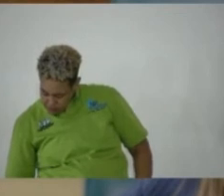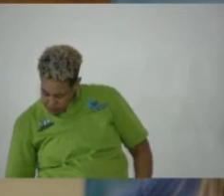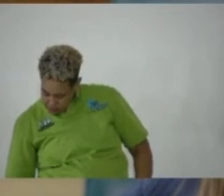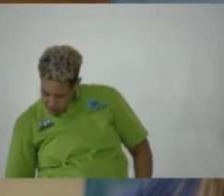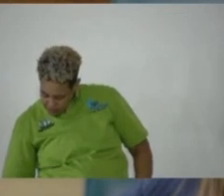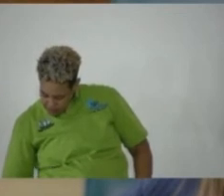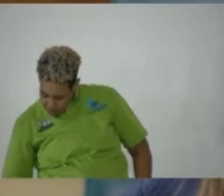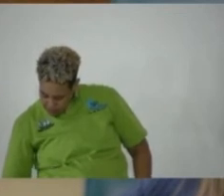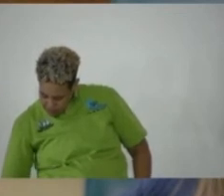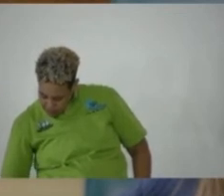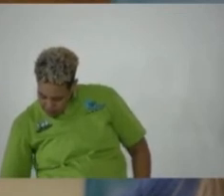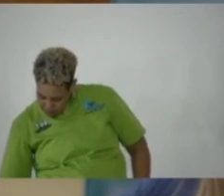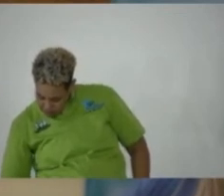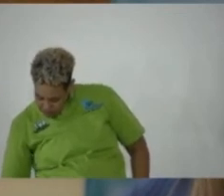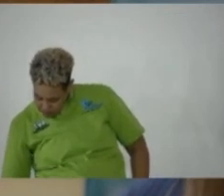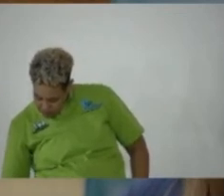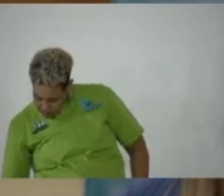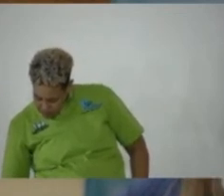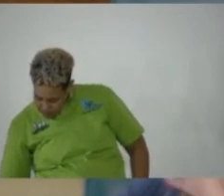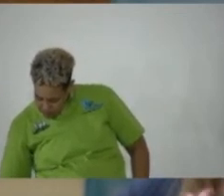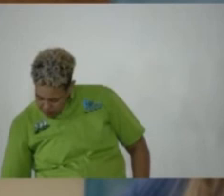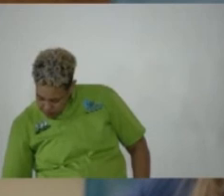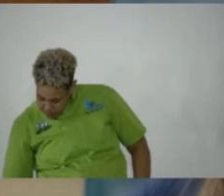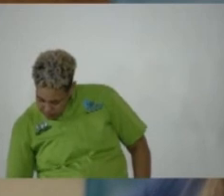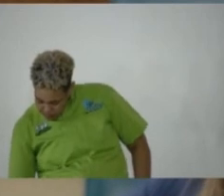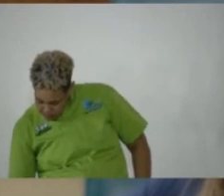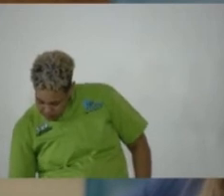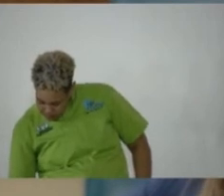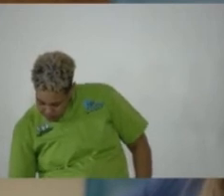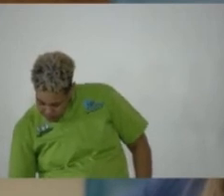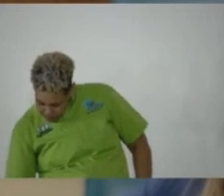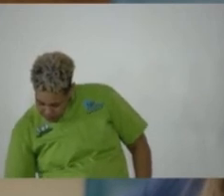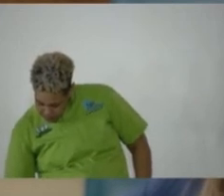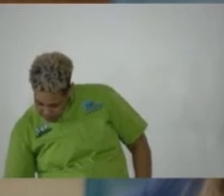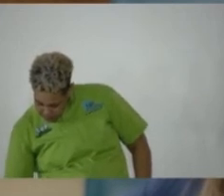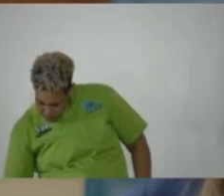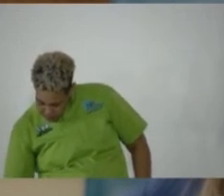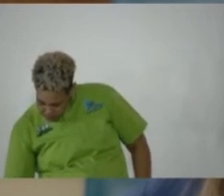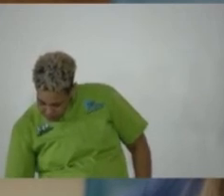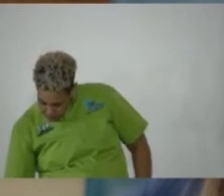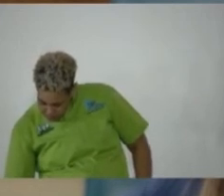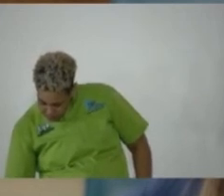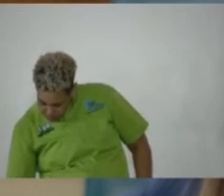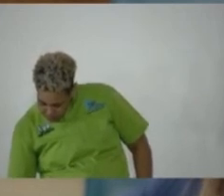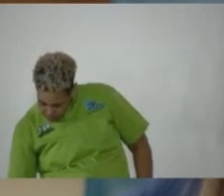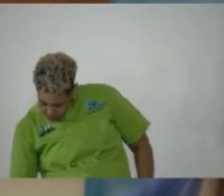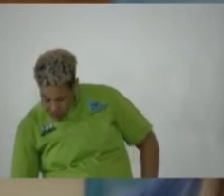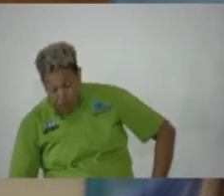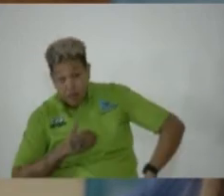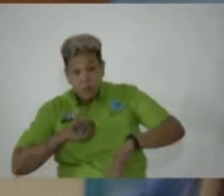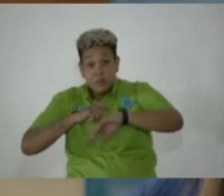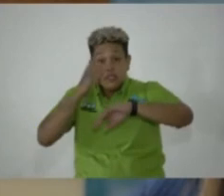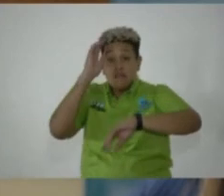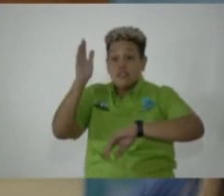Madam Speaker, the member's time having been expired, I beg to move that